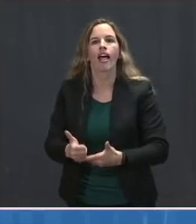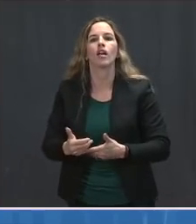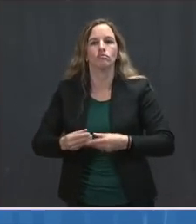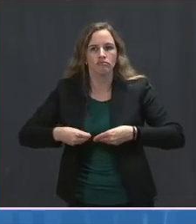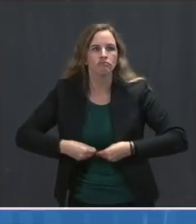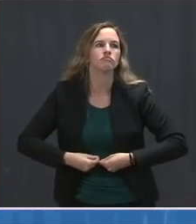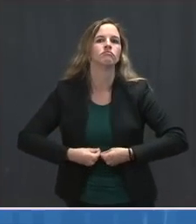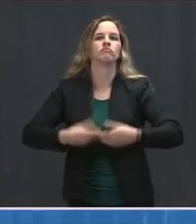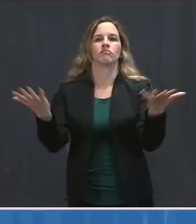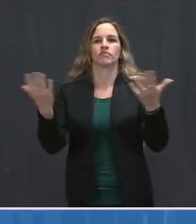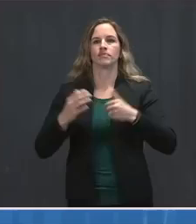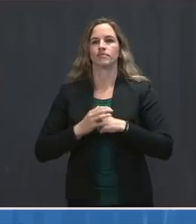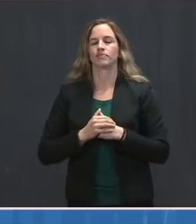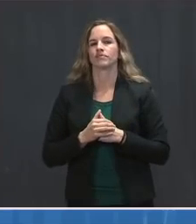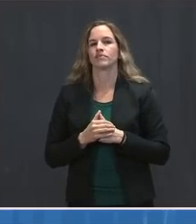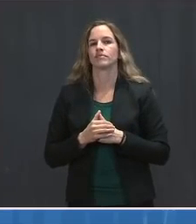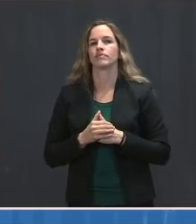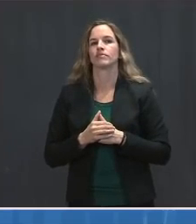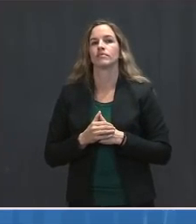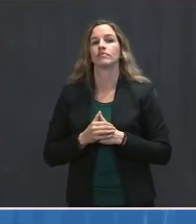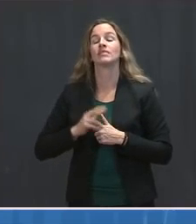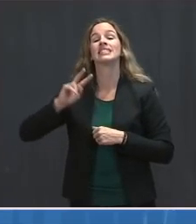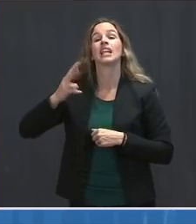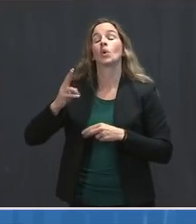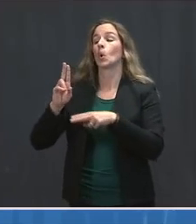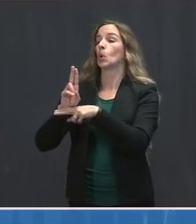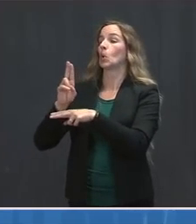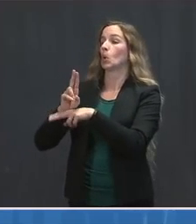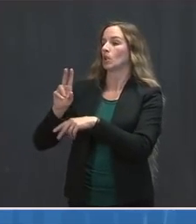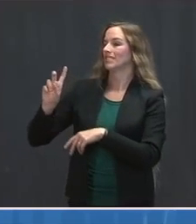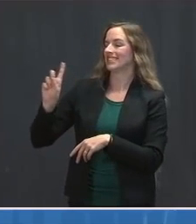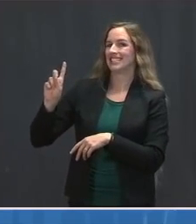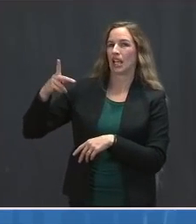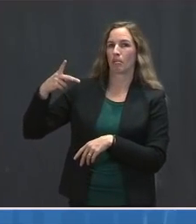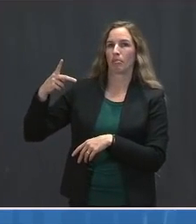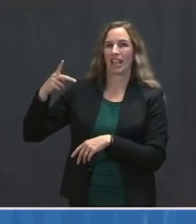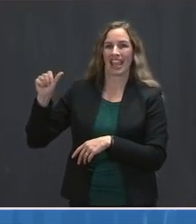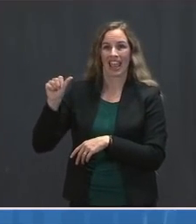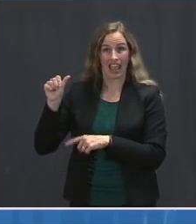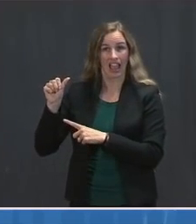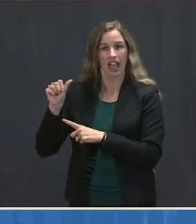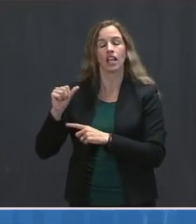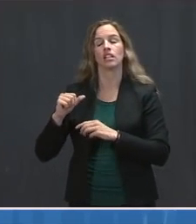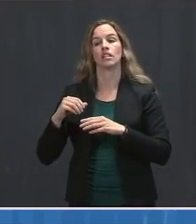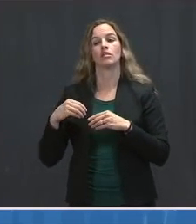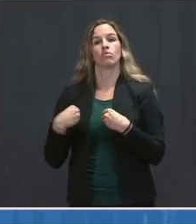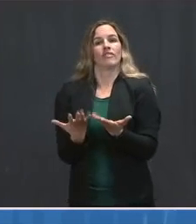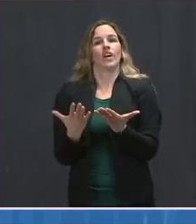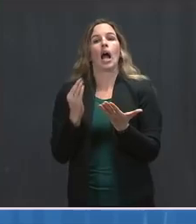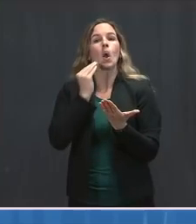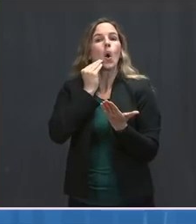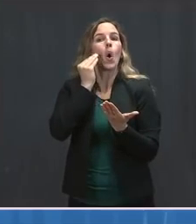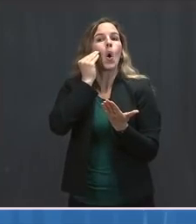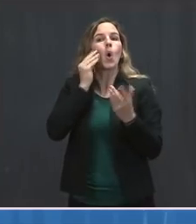Second, we're using the DPA to increase our supply of at-home COVID tests. The country is well behind where we need to be in testing,